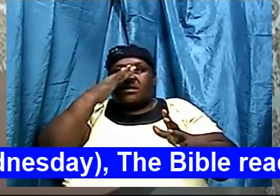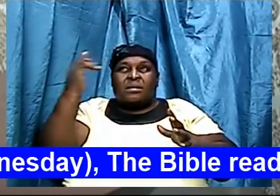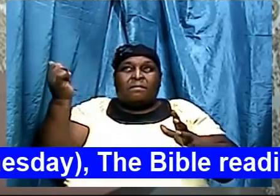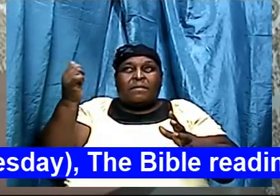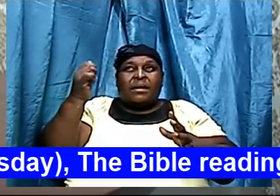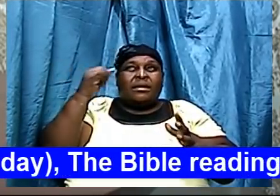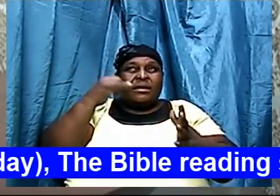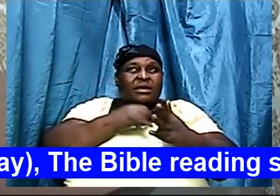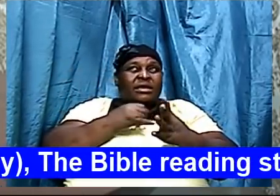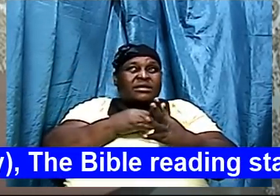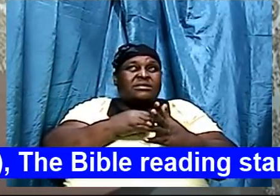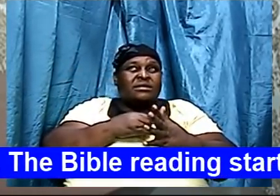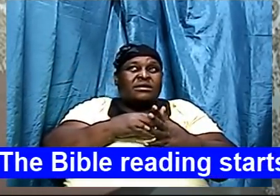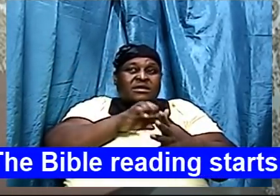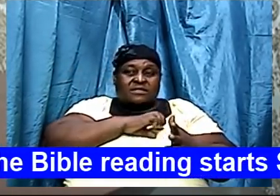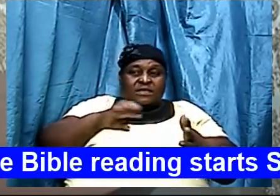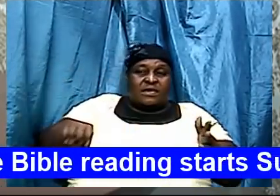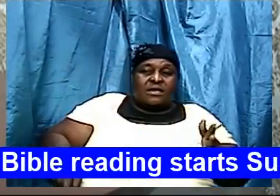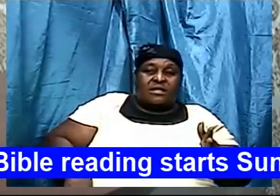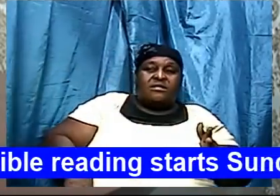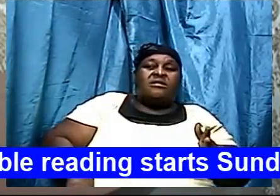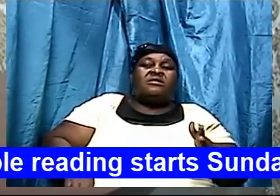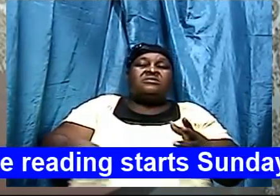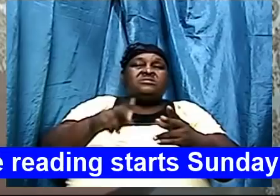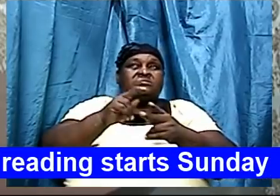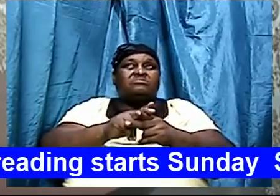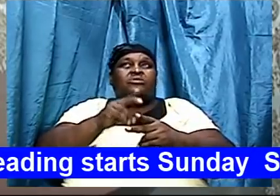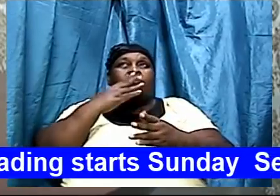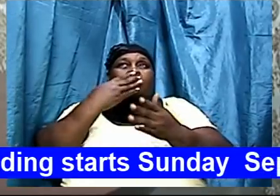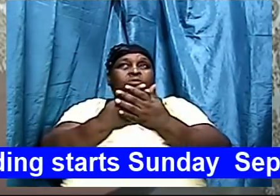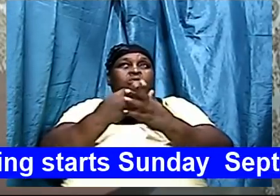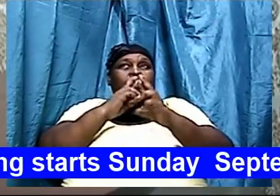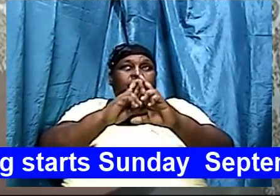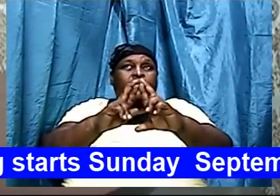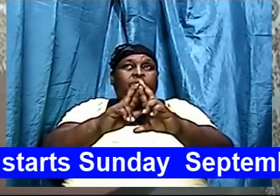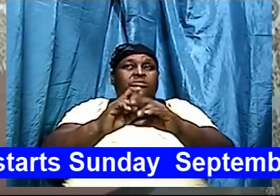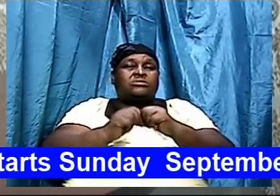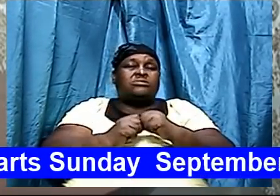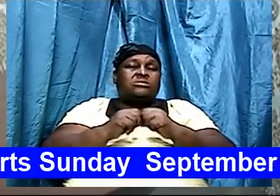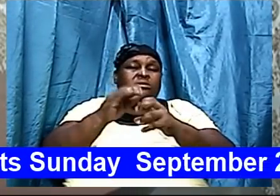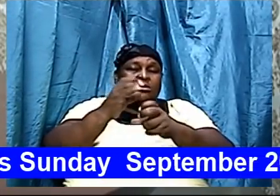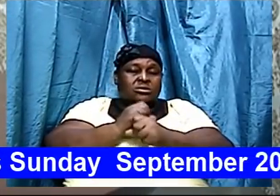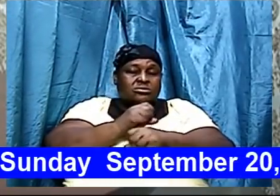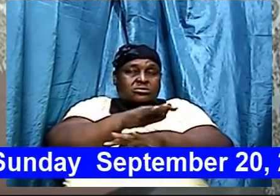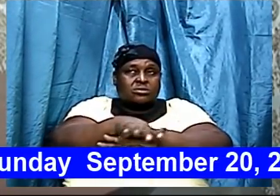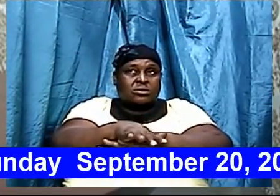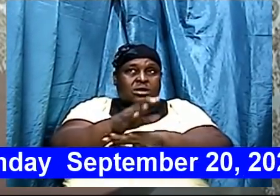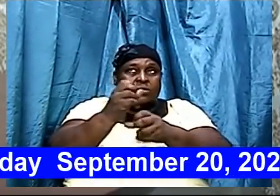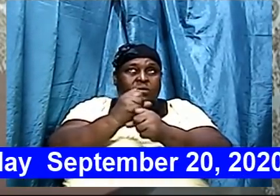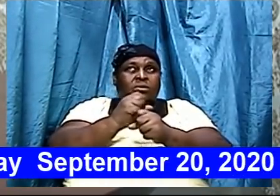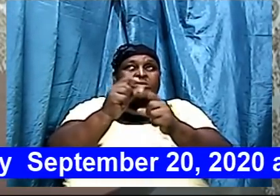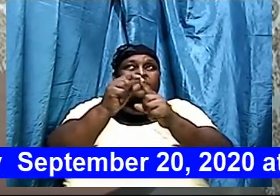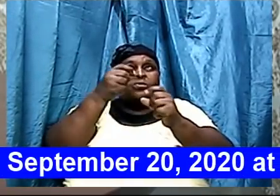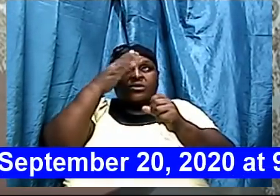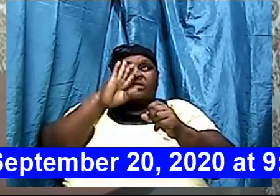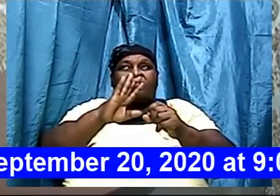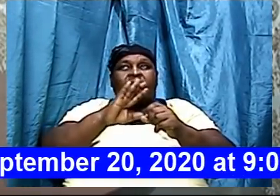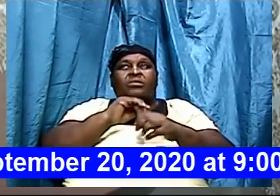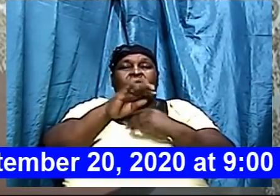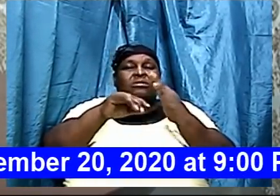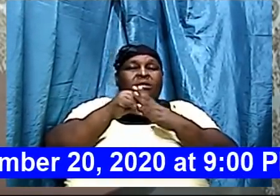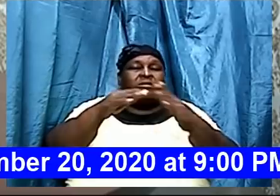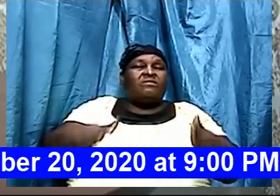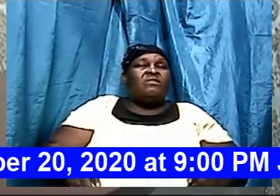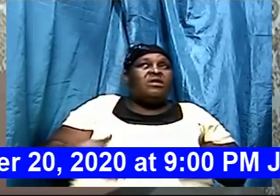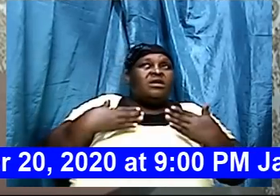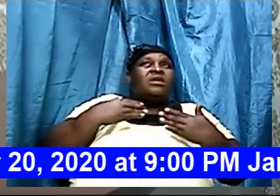elders have obtained a good report tonight we hold on to the word of God with our entire lives if it's